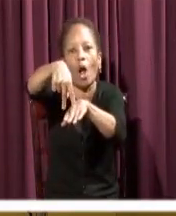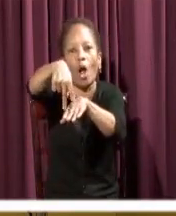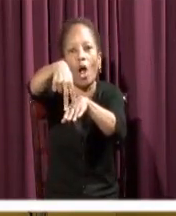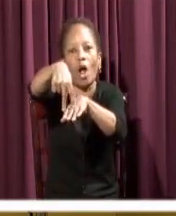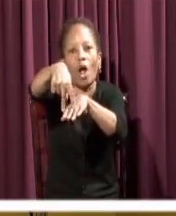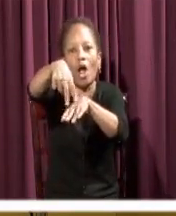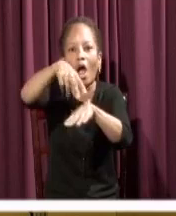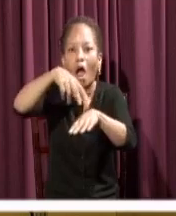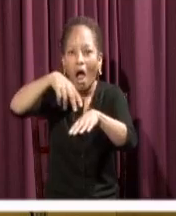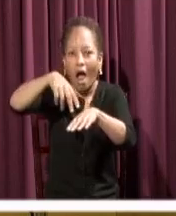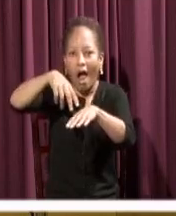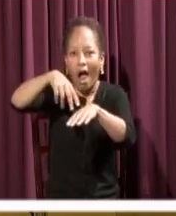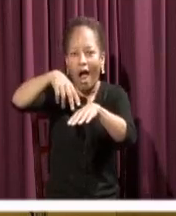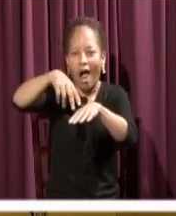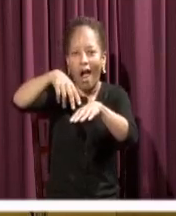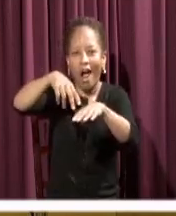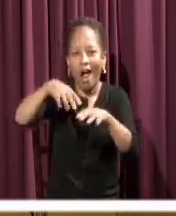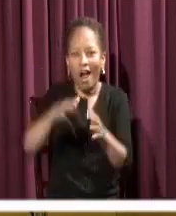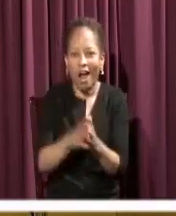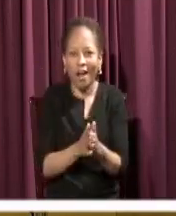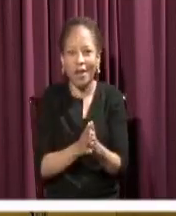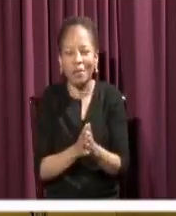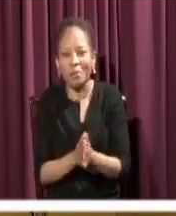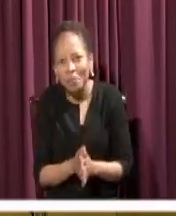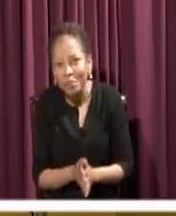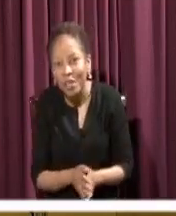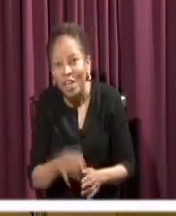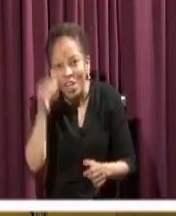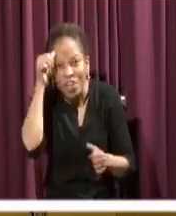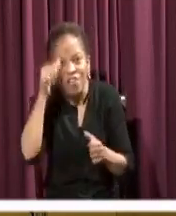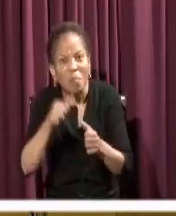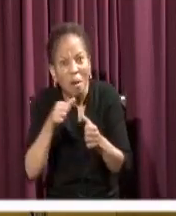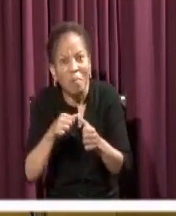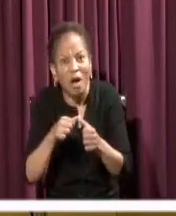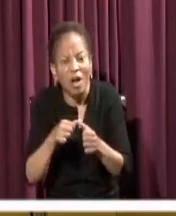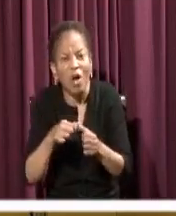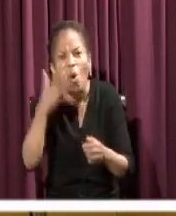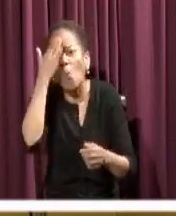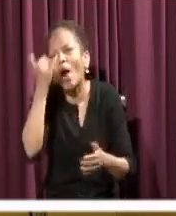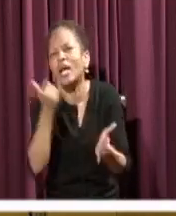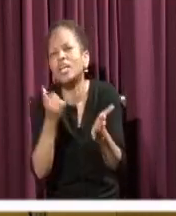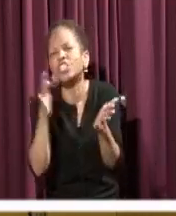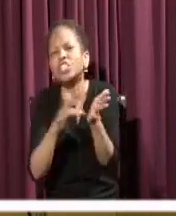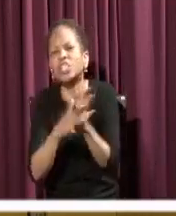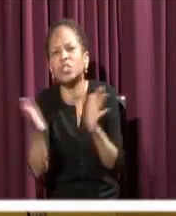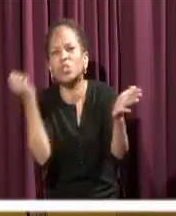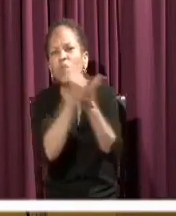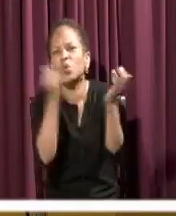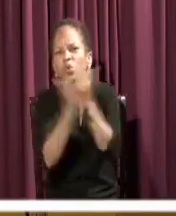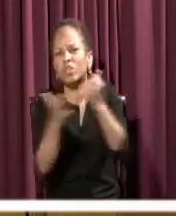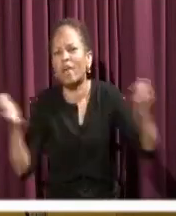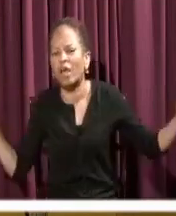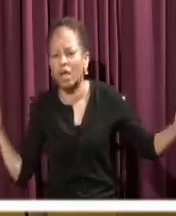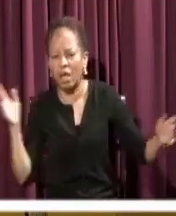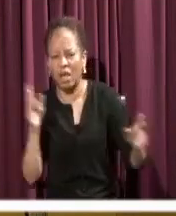they decided to crucify him was for blasphemy. Blasphemy is a crime of claiming to be God.